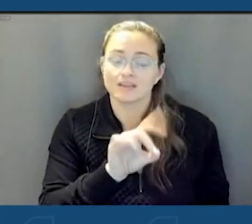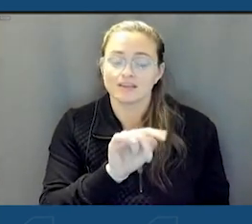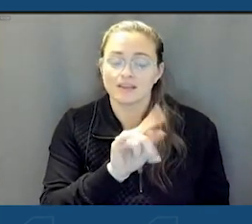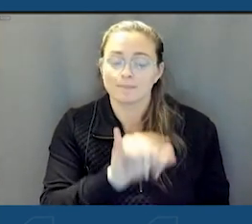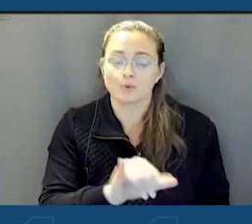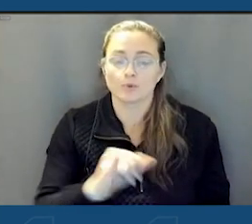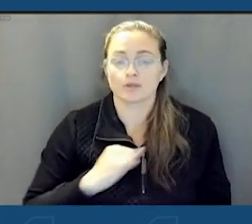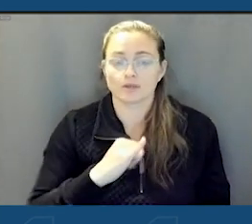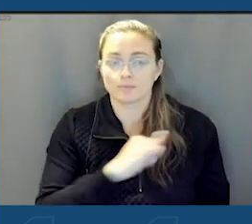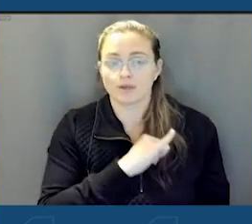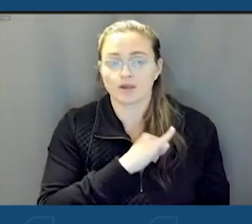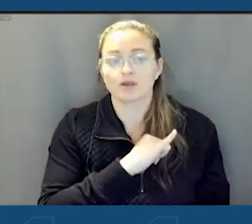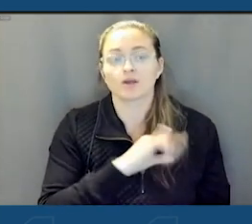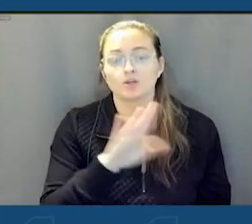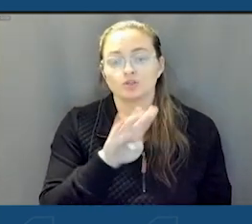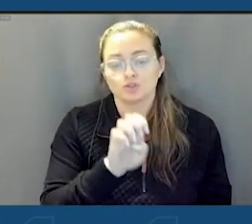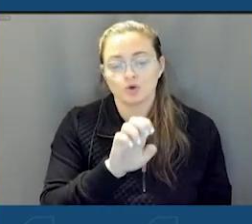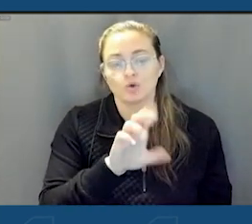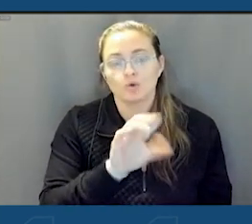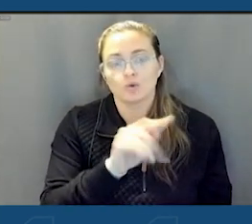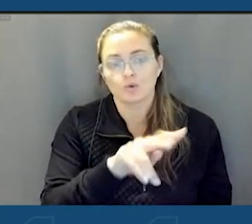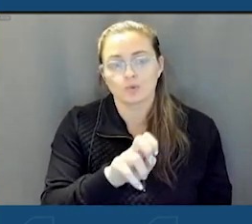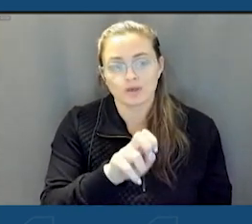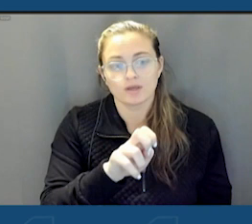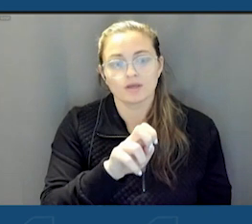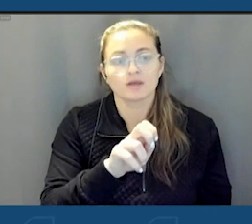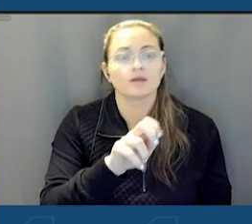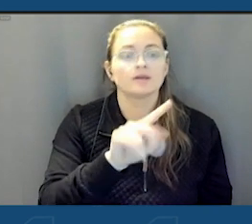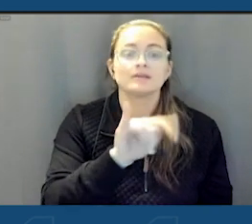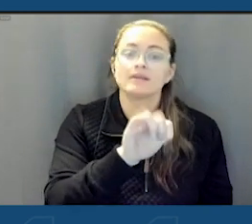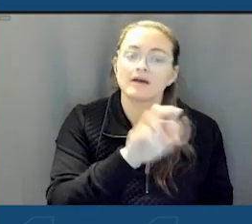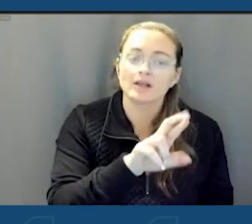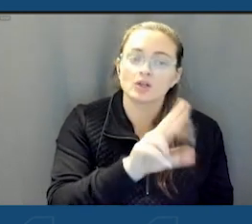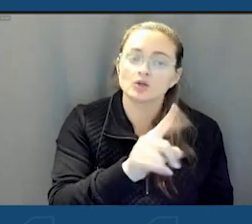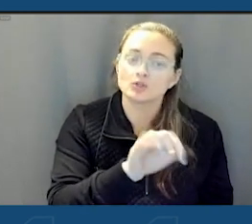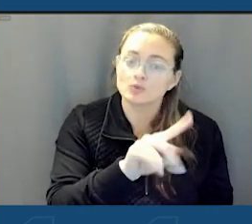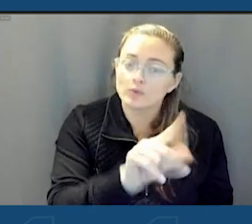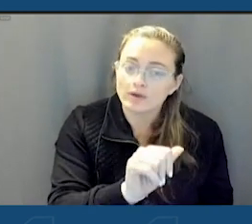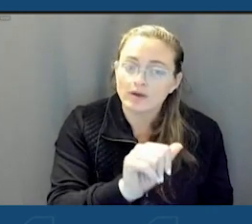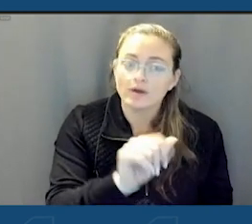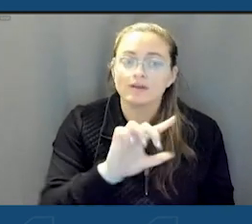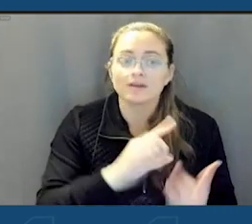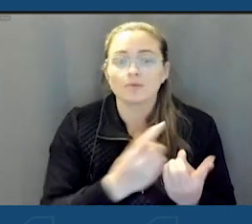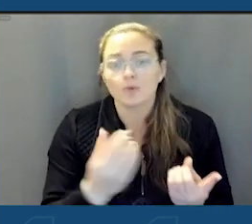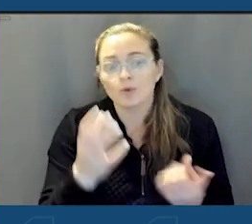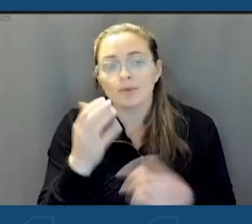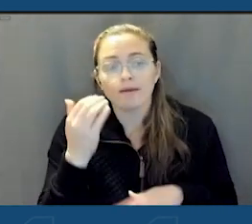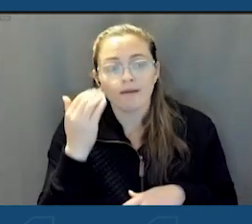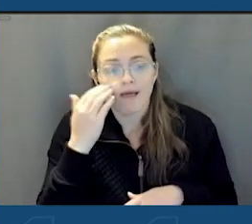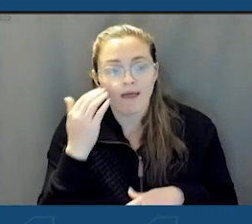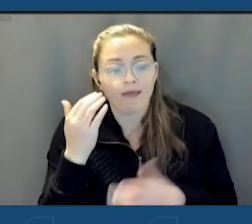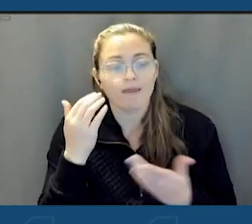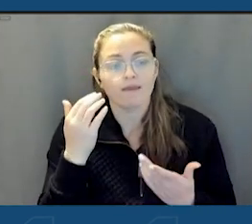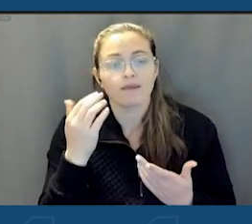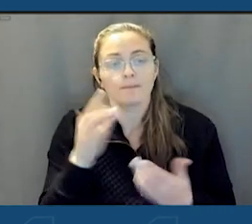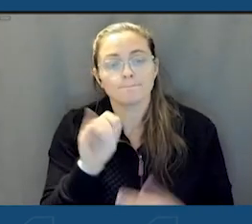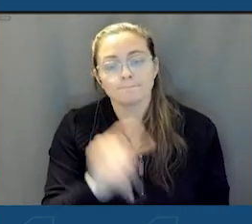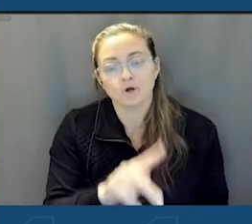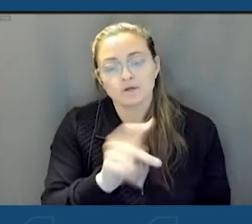Trustee Joe Quinn, Trustee Cindy Maciejewski, Trustee Tyler Sojka, our department heads, Clerk Treasurer Mike Stegmaier,